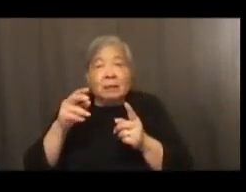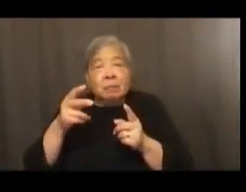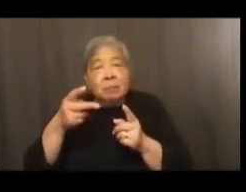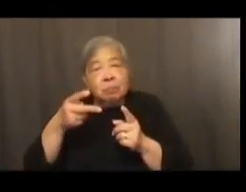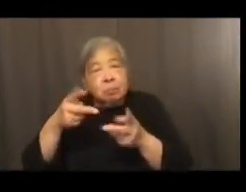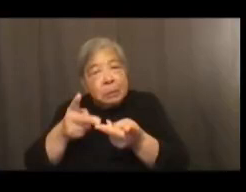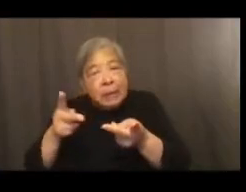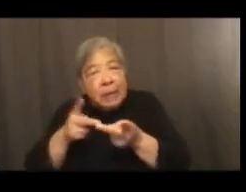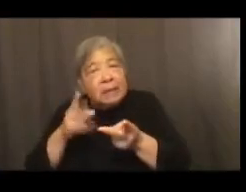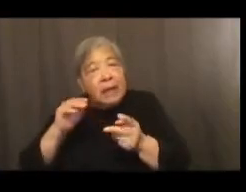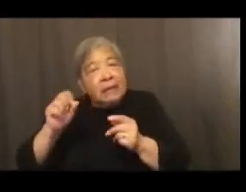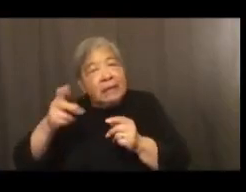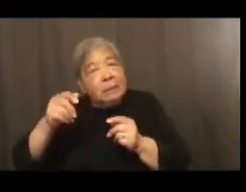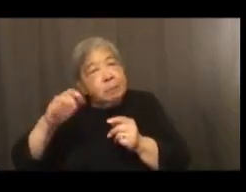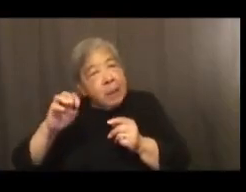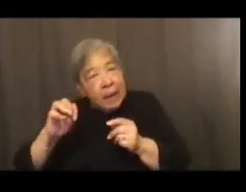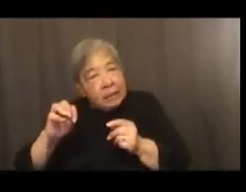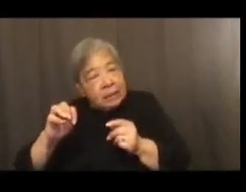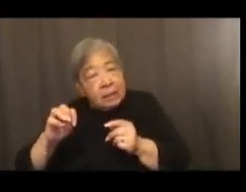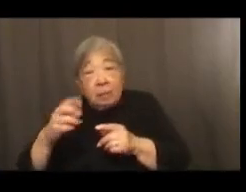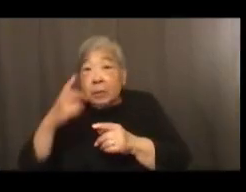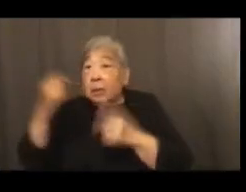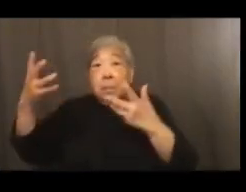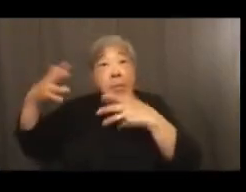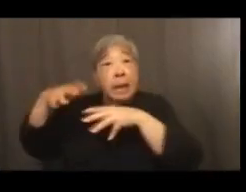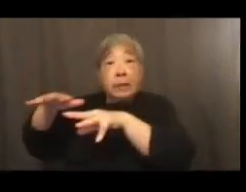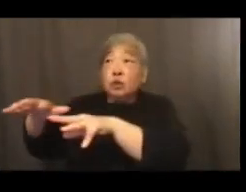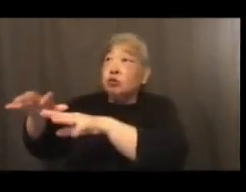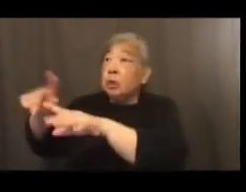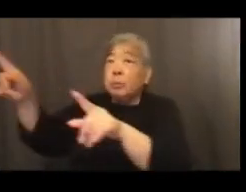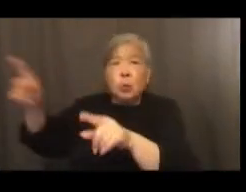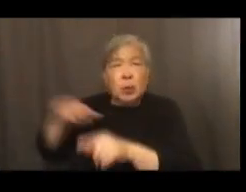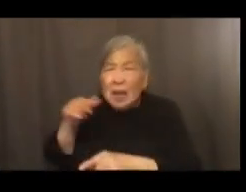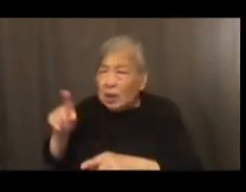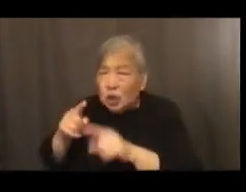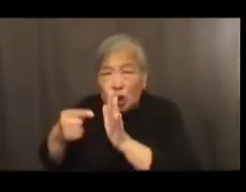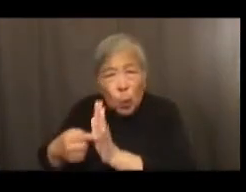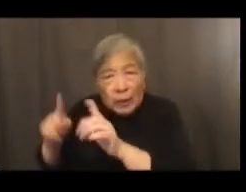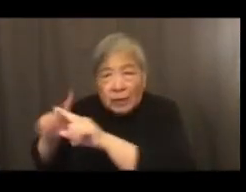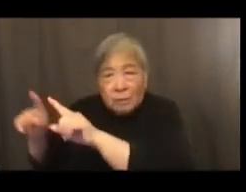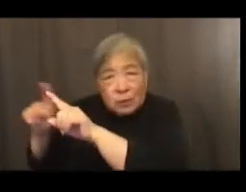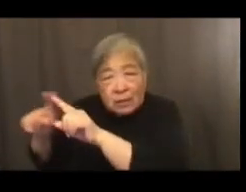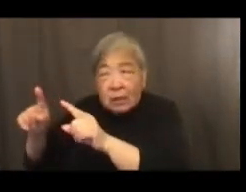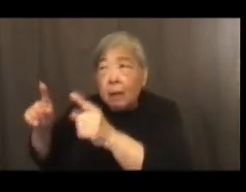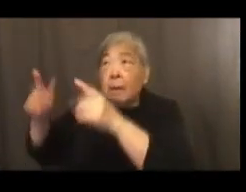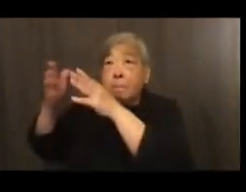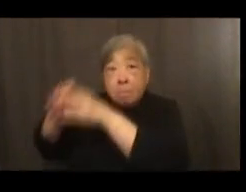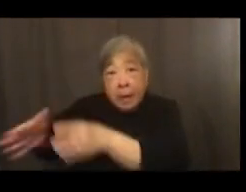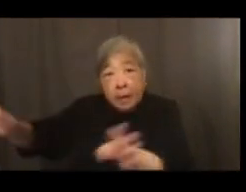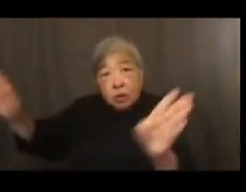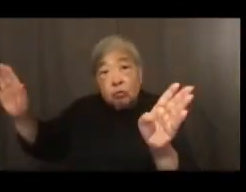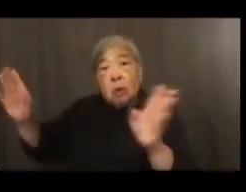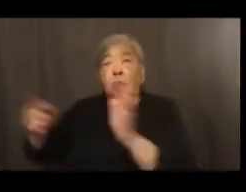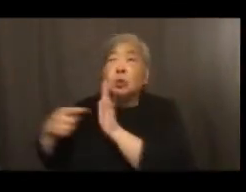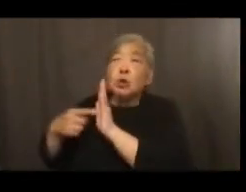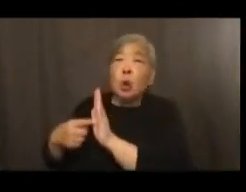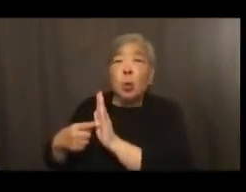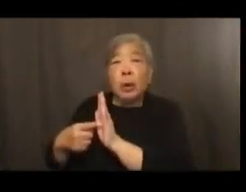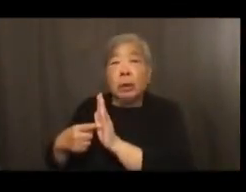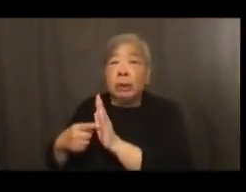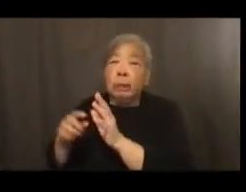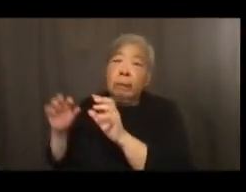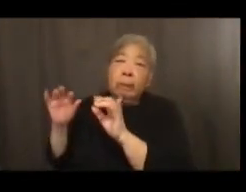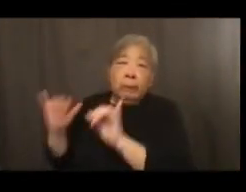weren't showing the differences, right? They were showing the sort of solid tail.